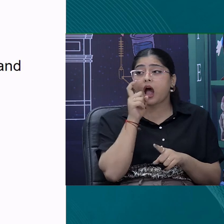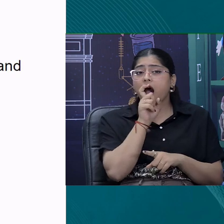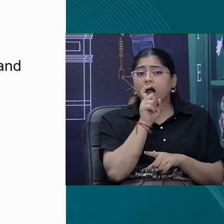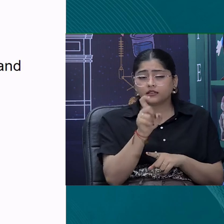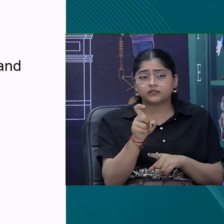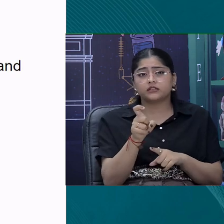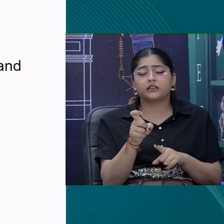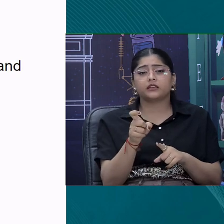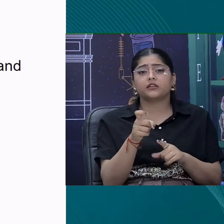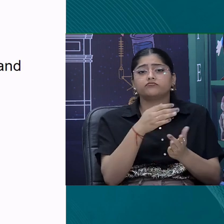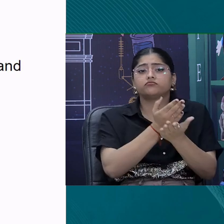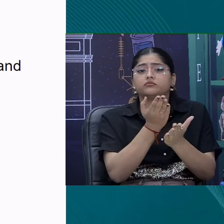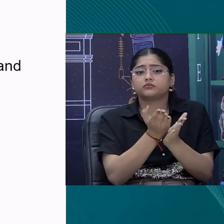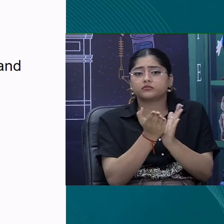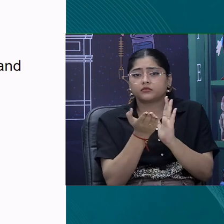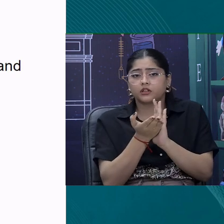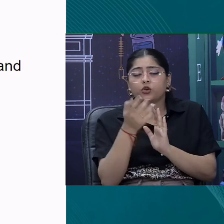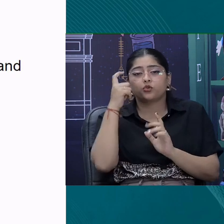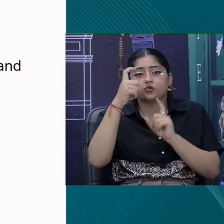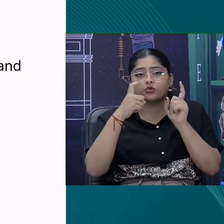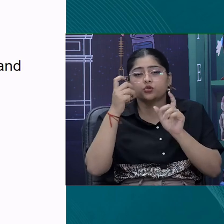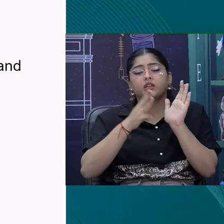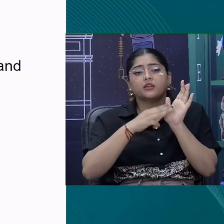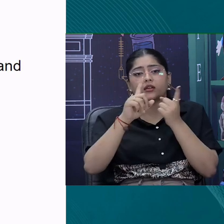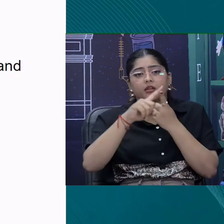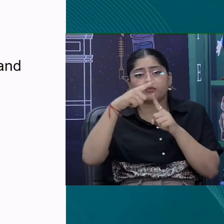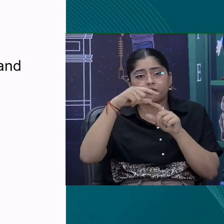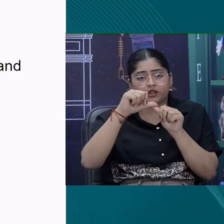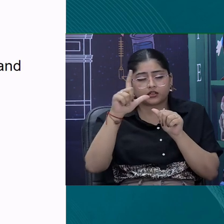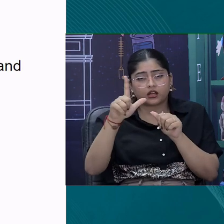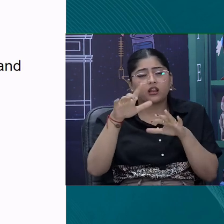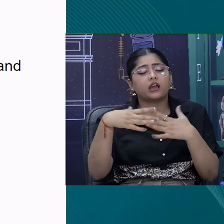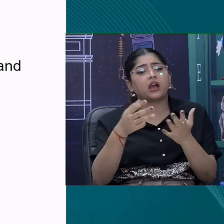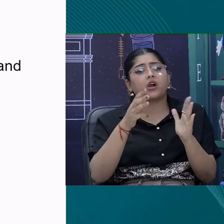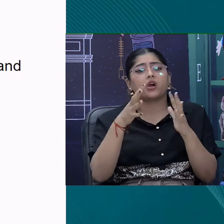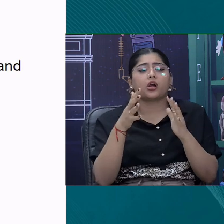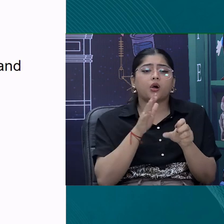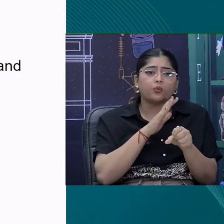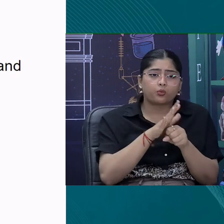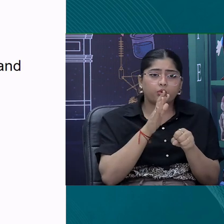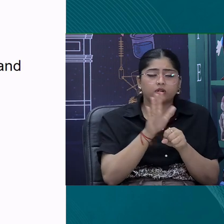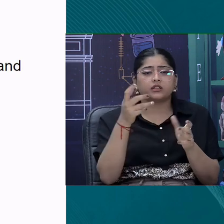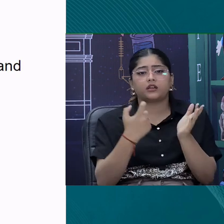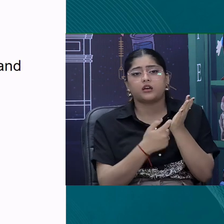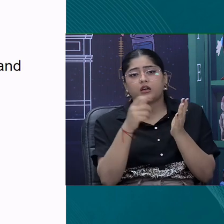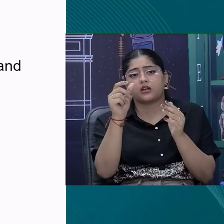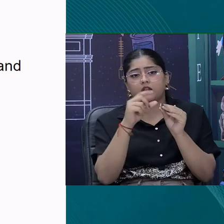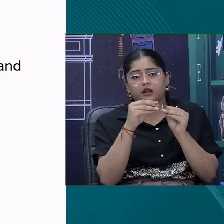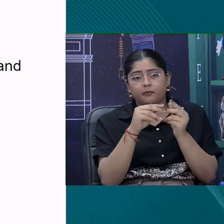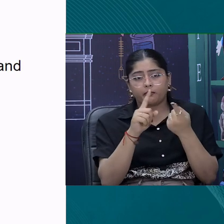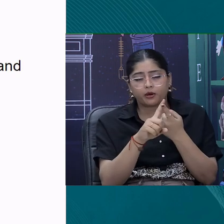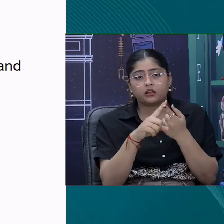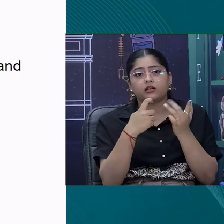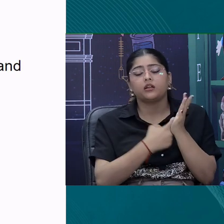categorize them into again metal, wood, rubber or cloth. So, the